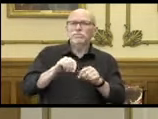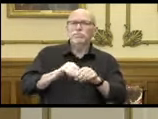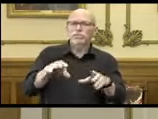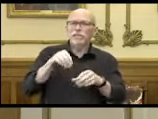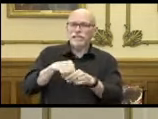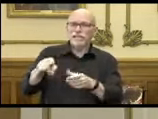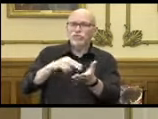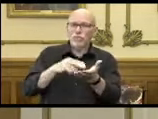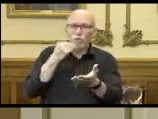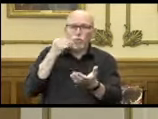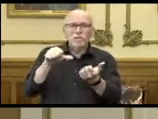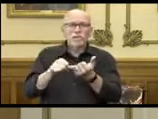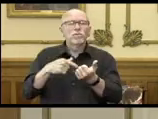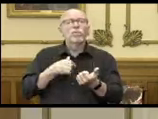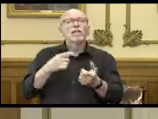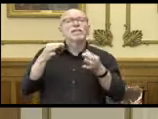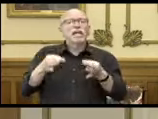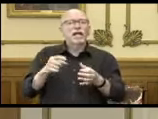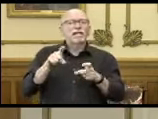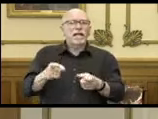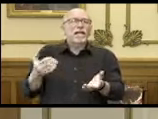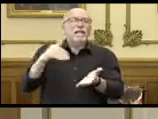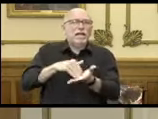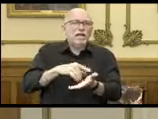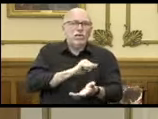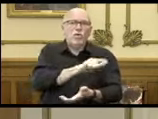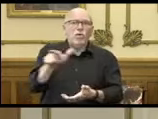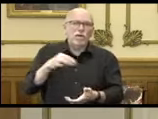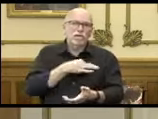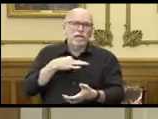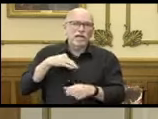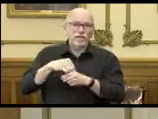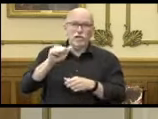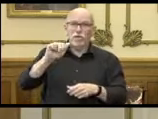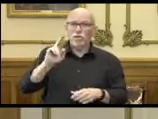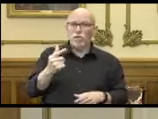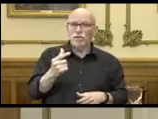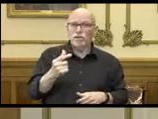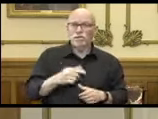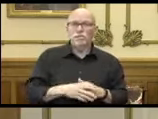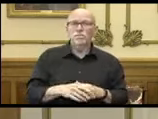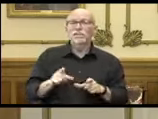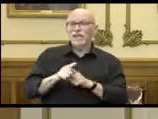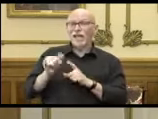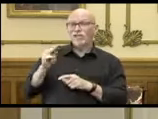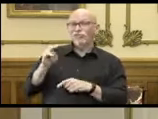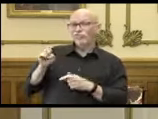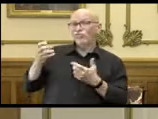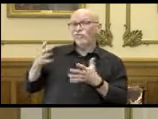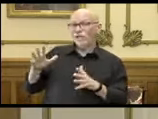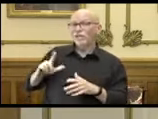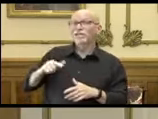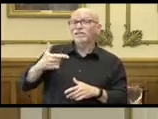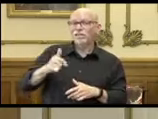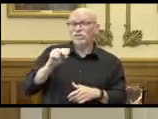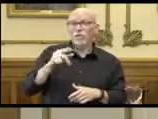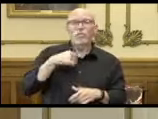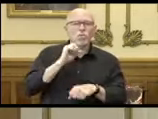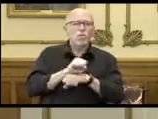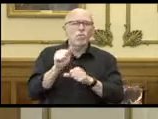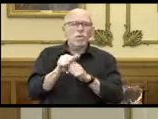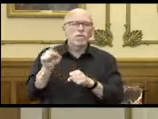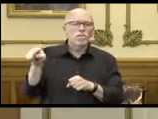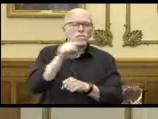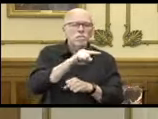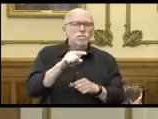we have decided to test again nursing home staff in August. And as we did in June, we're going to work closely with the facilities